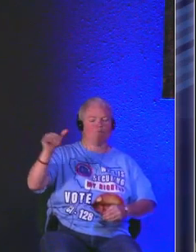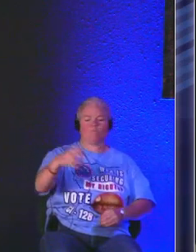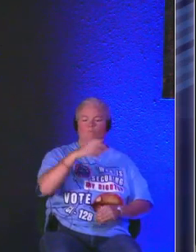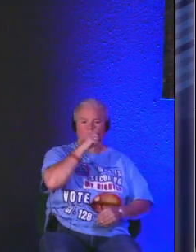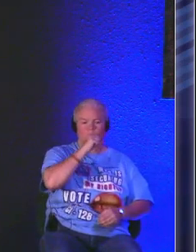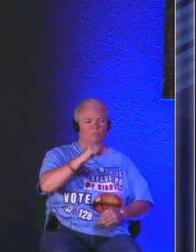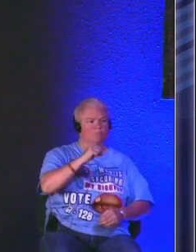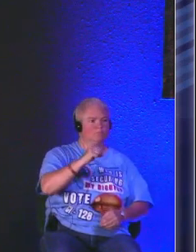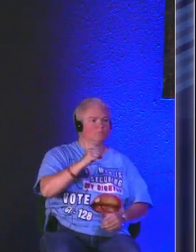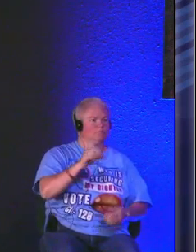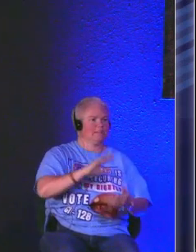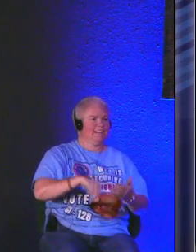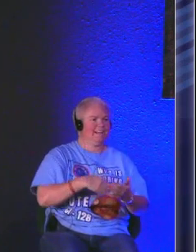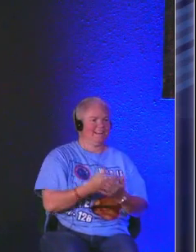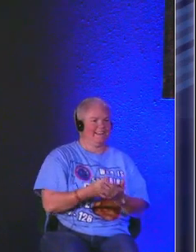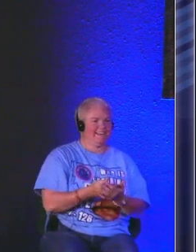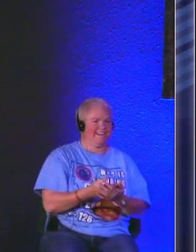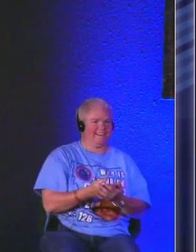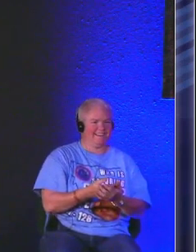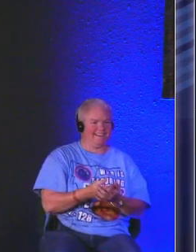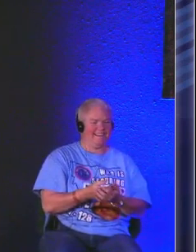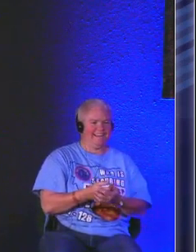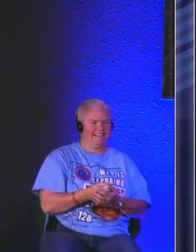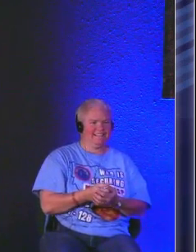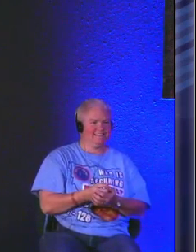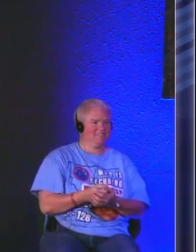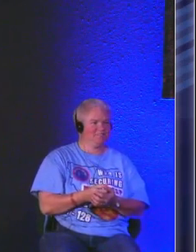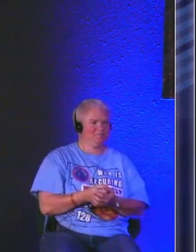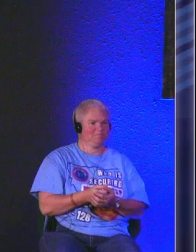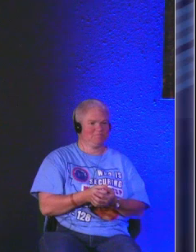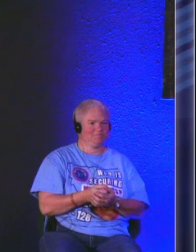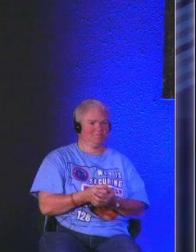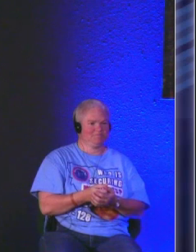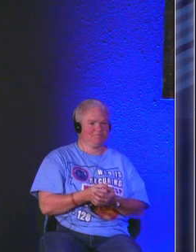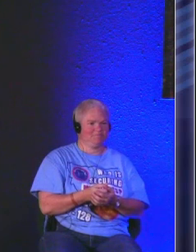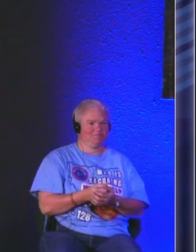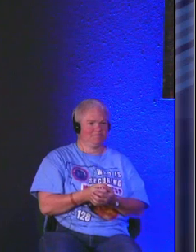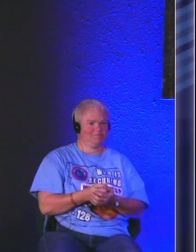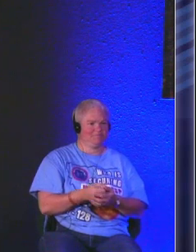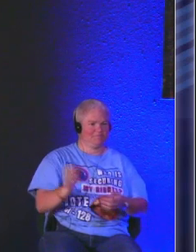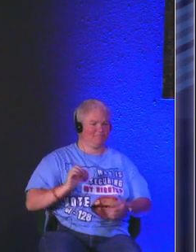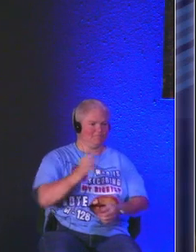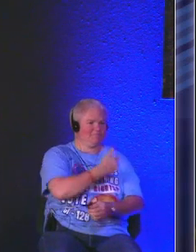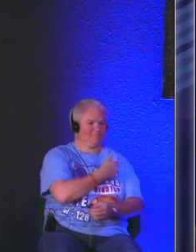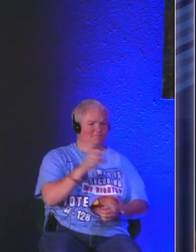here's the microphone